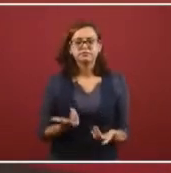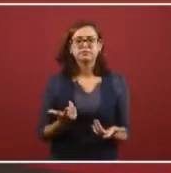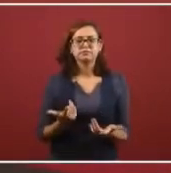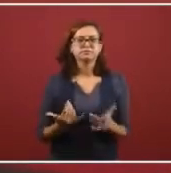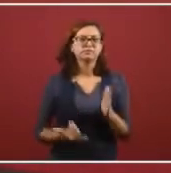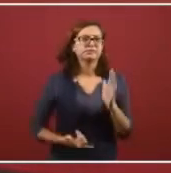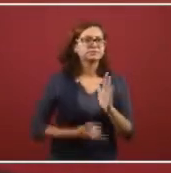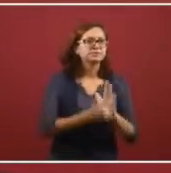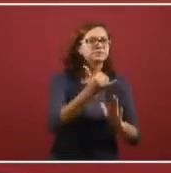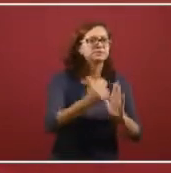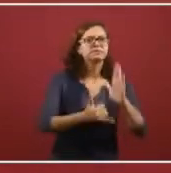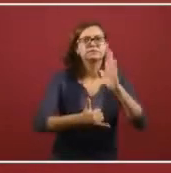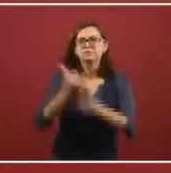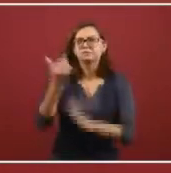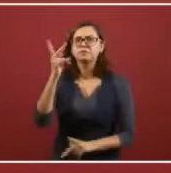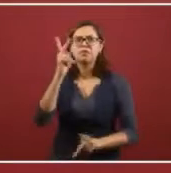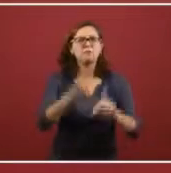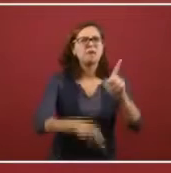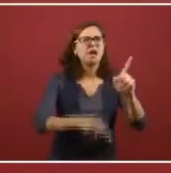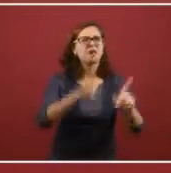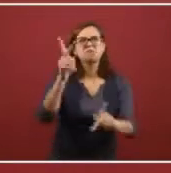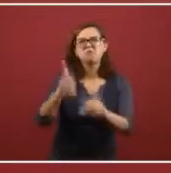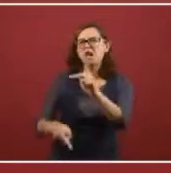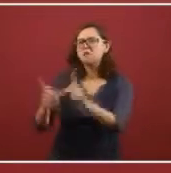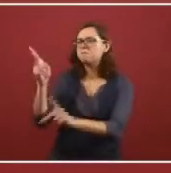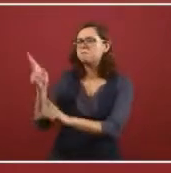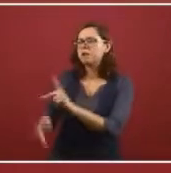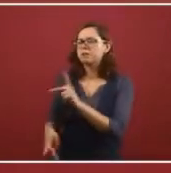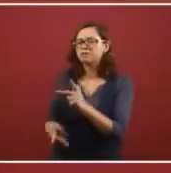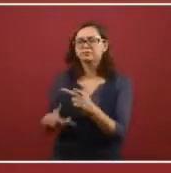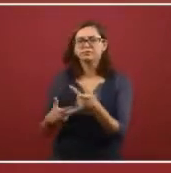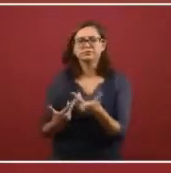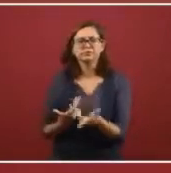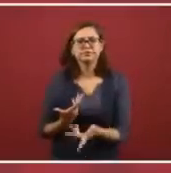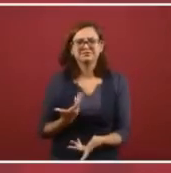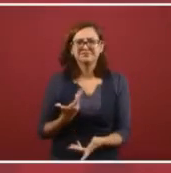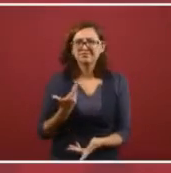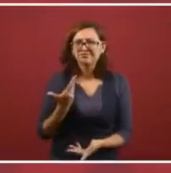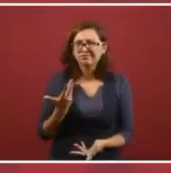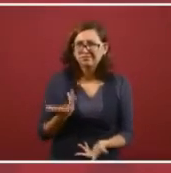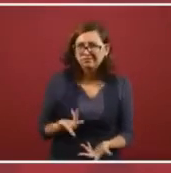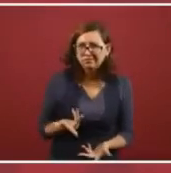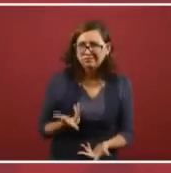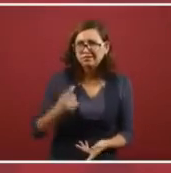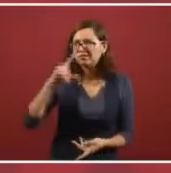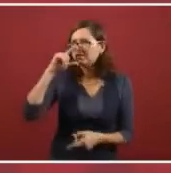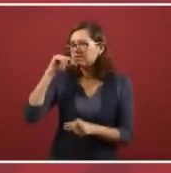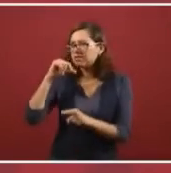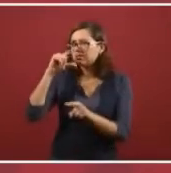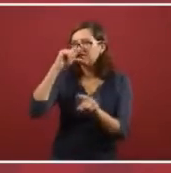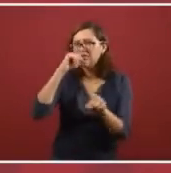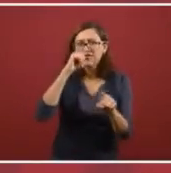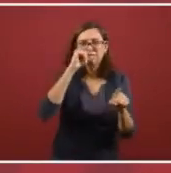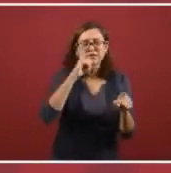And there's also constructions that are in process. Work's not finished.